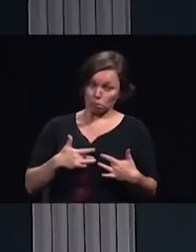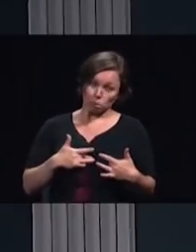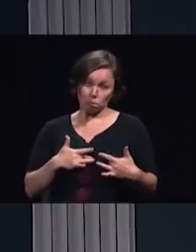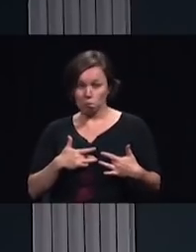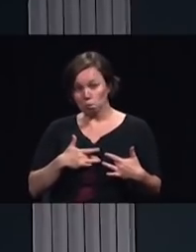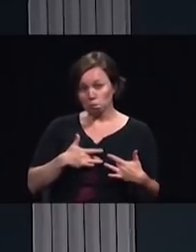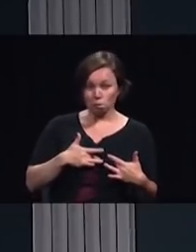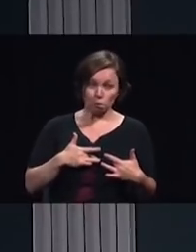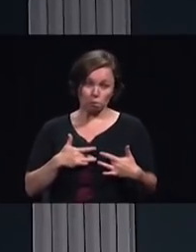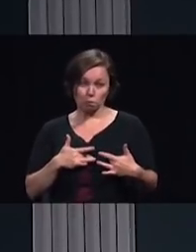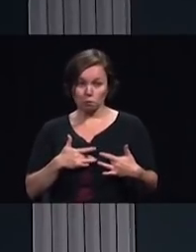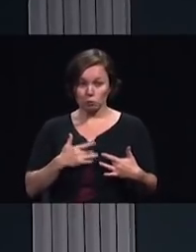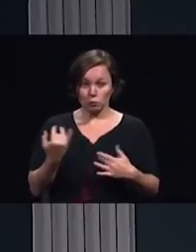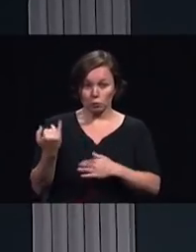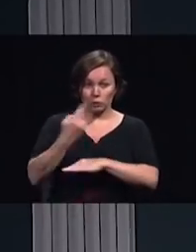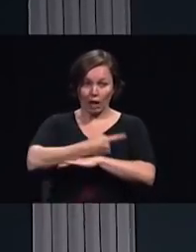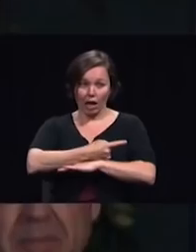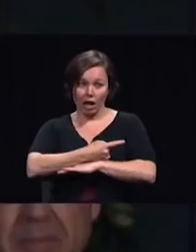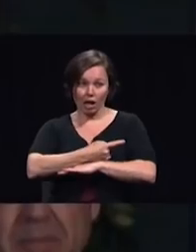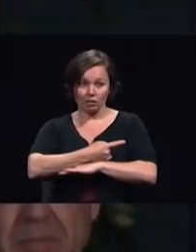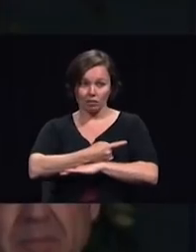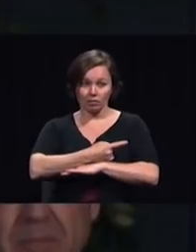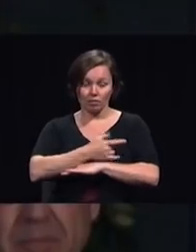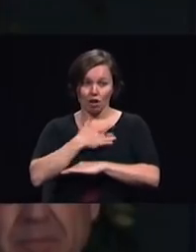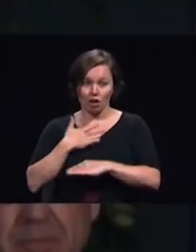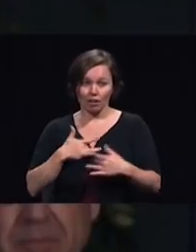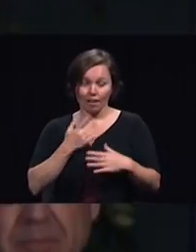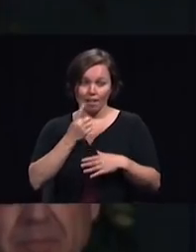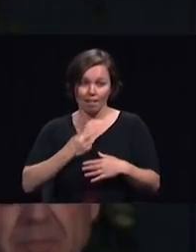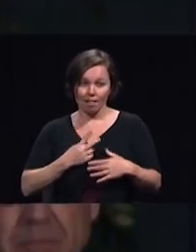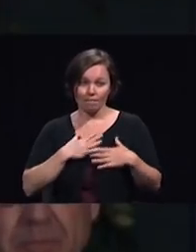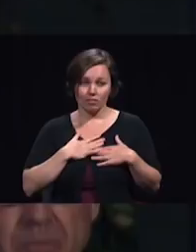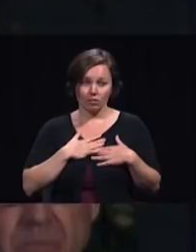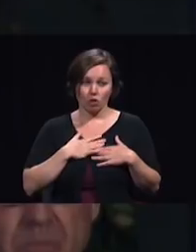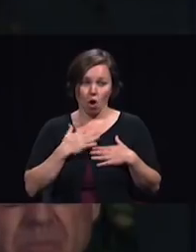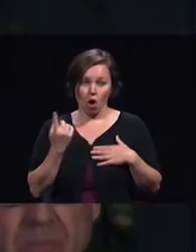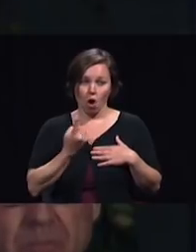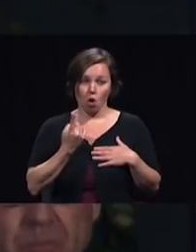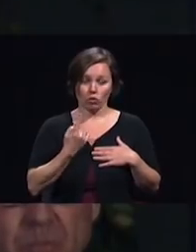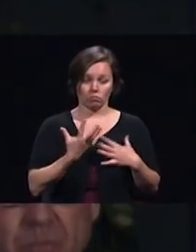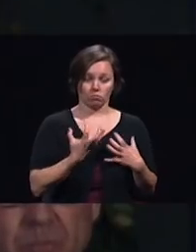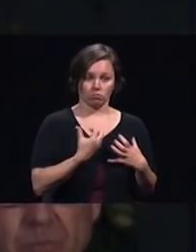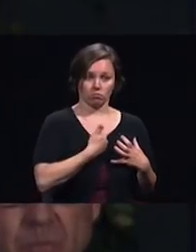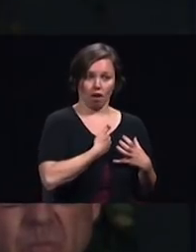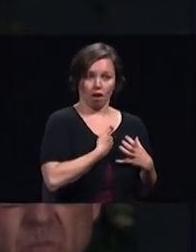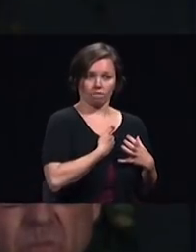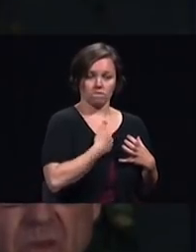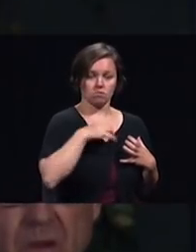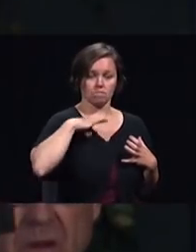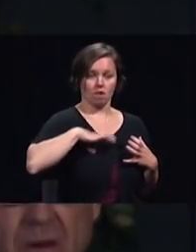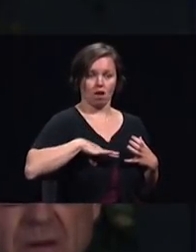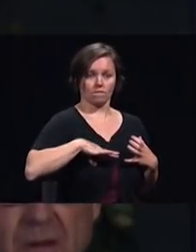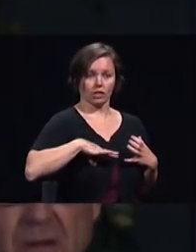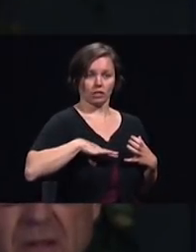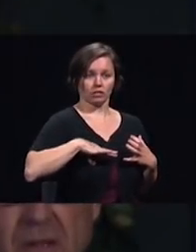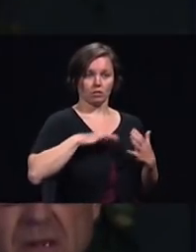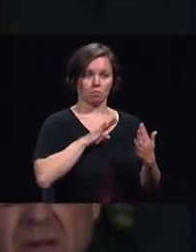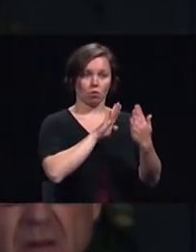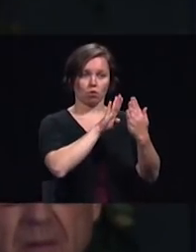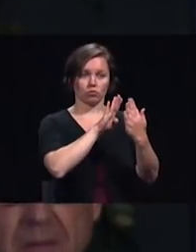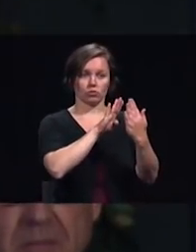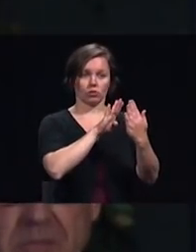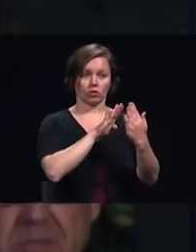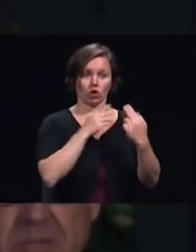in our second calling with only a self-serving approach using human ideas